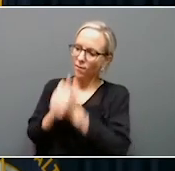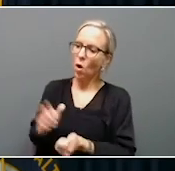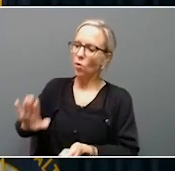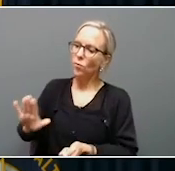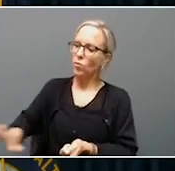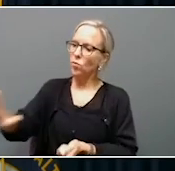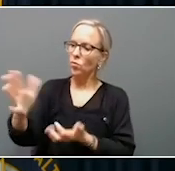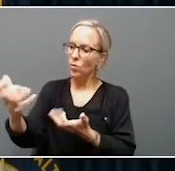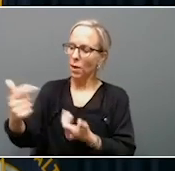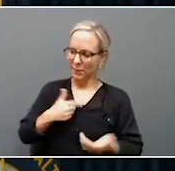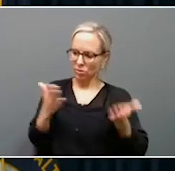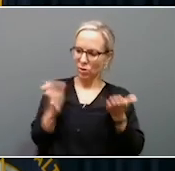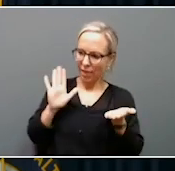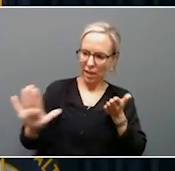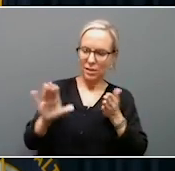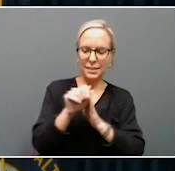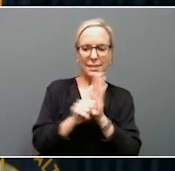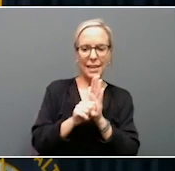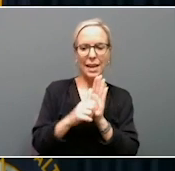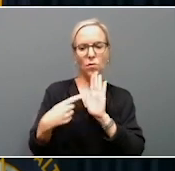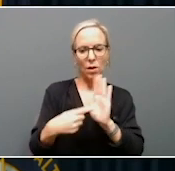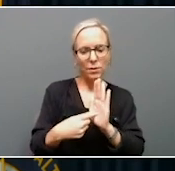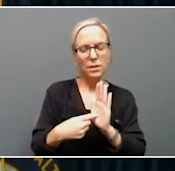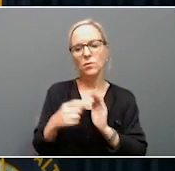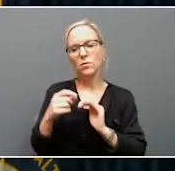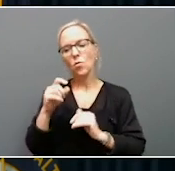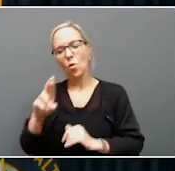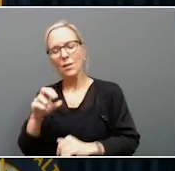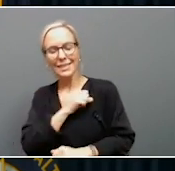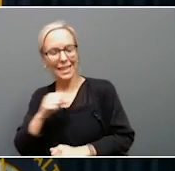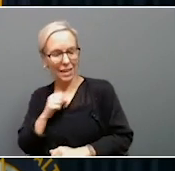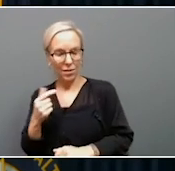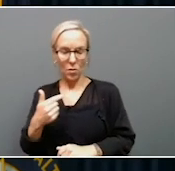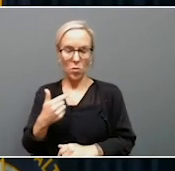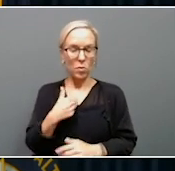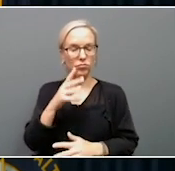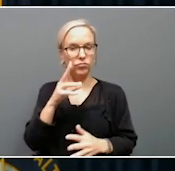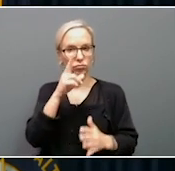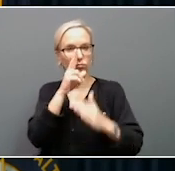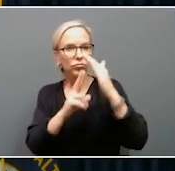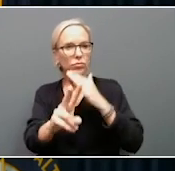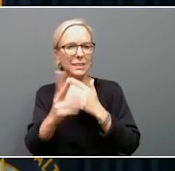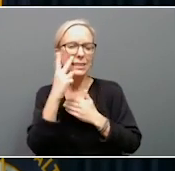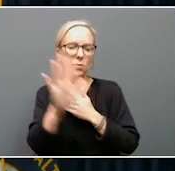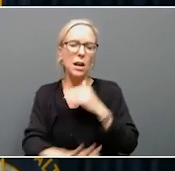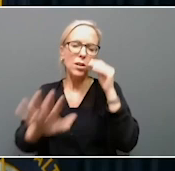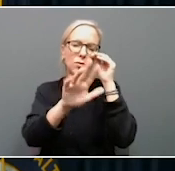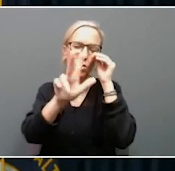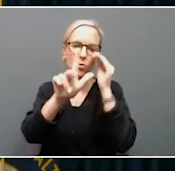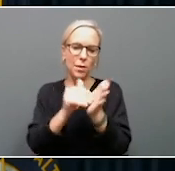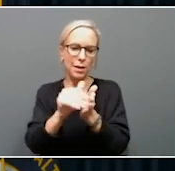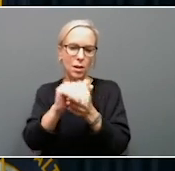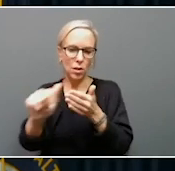them as their state representative or senator. We believe that we will see at least $23 million of